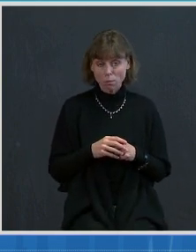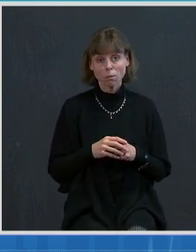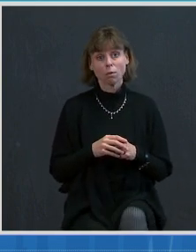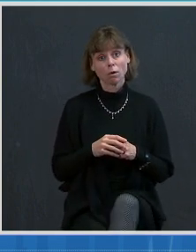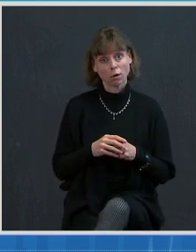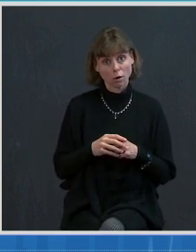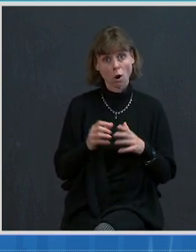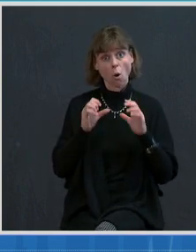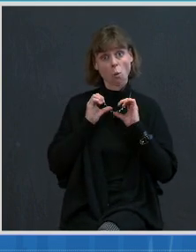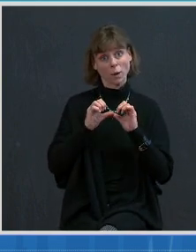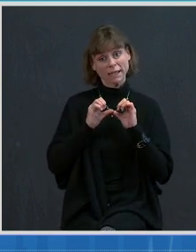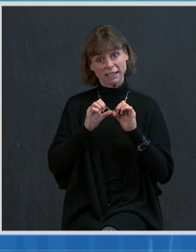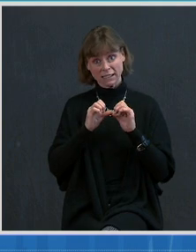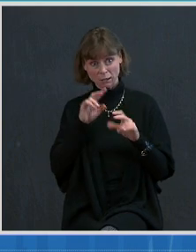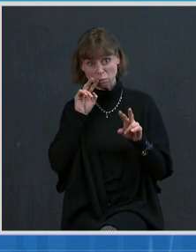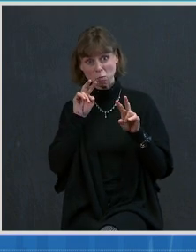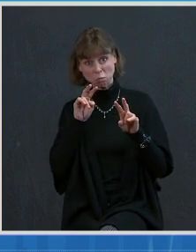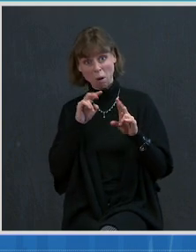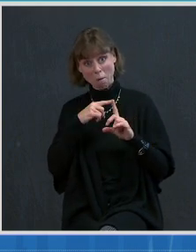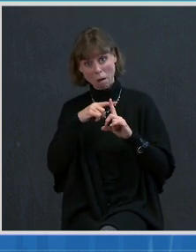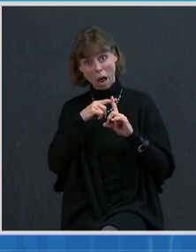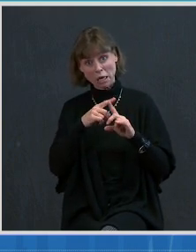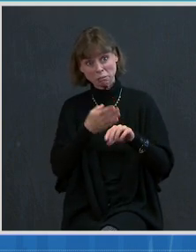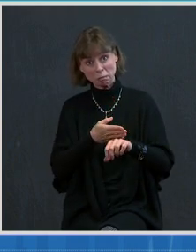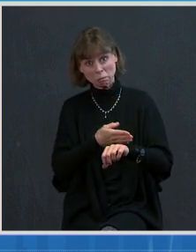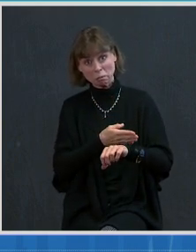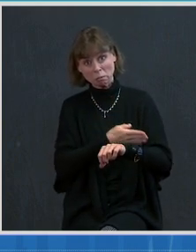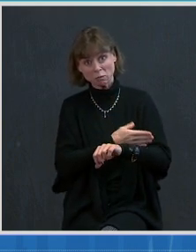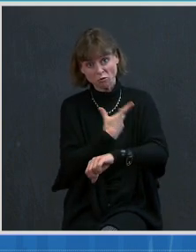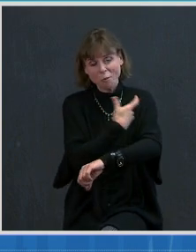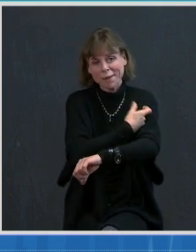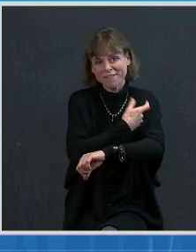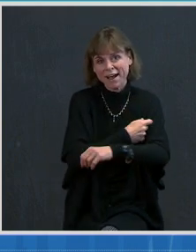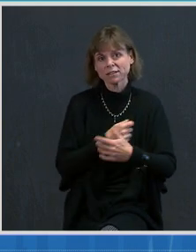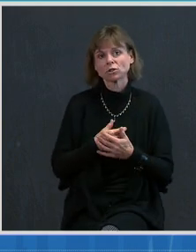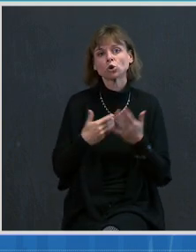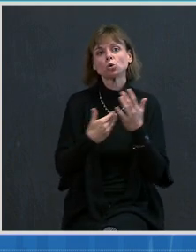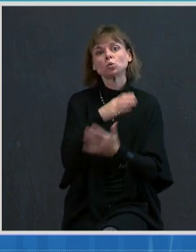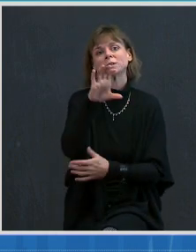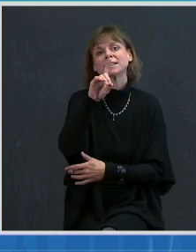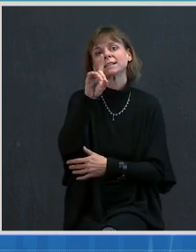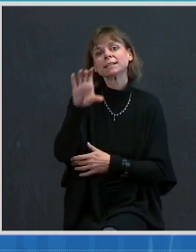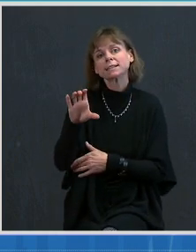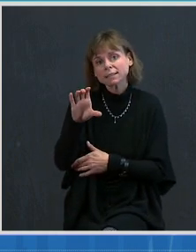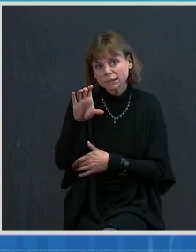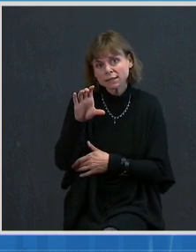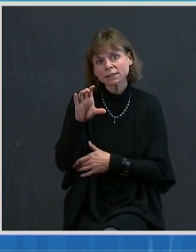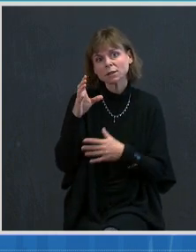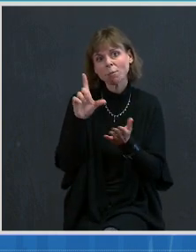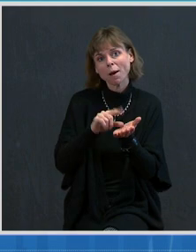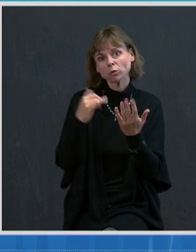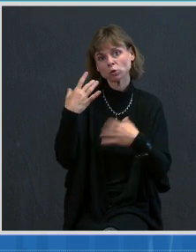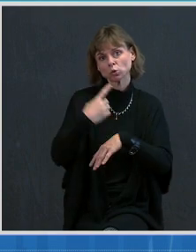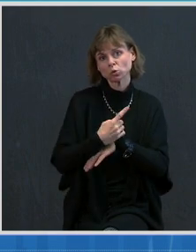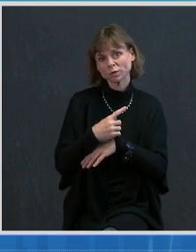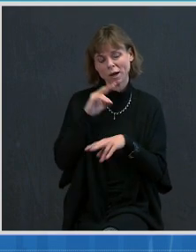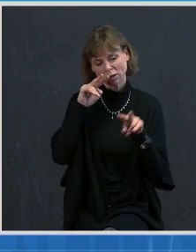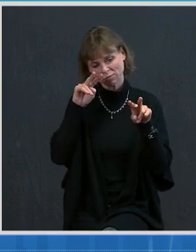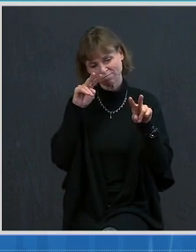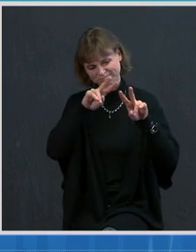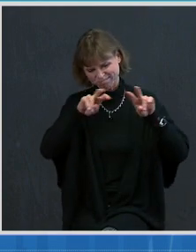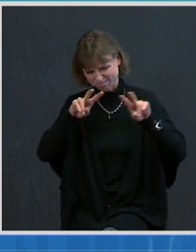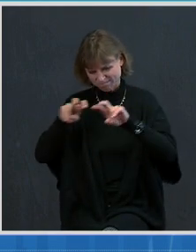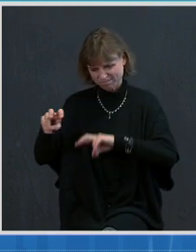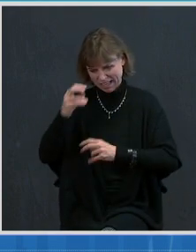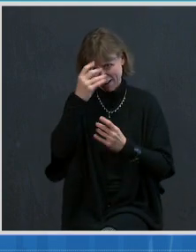emerge from our vaccines. A new CDC MMWR published today, looking at data from mid-December to mid-February, found that